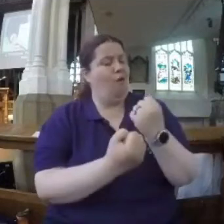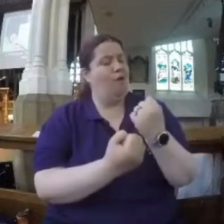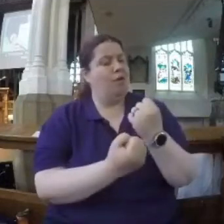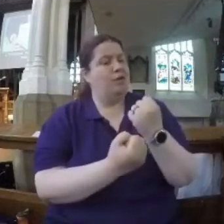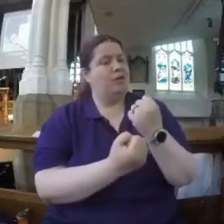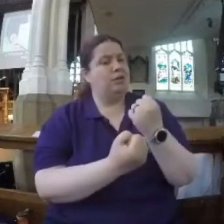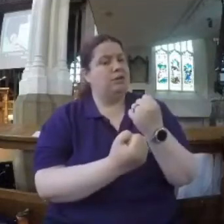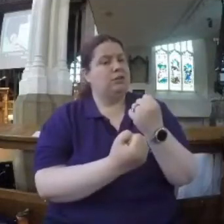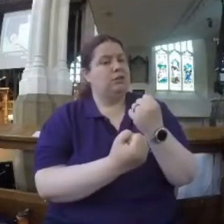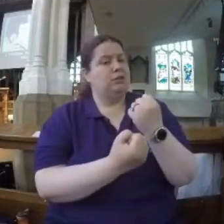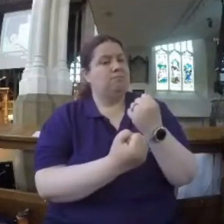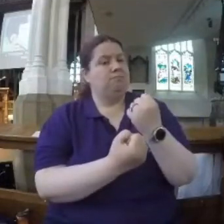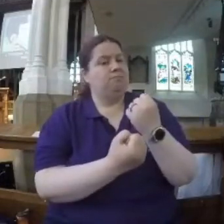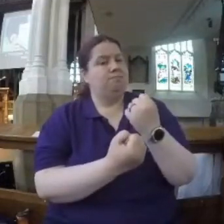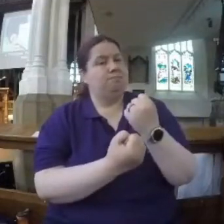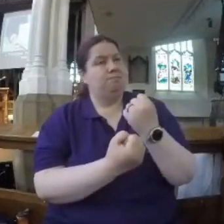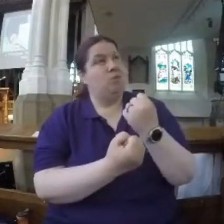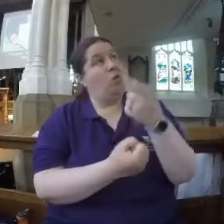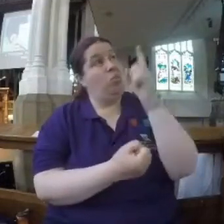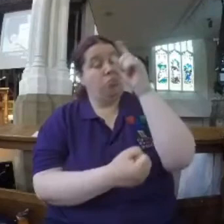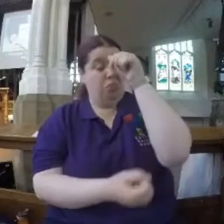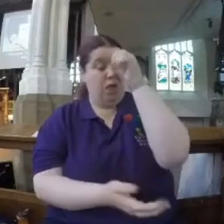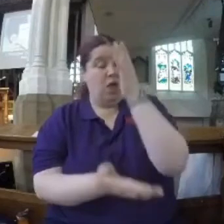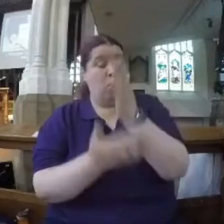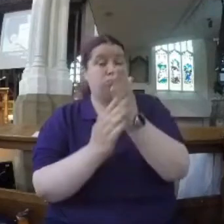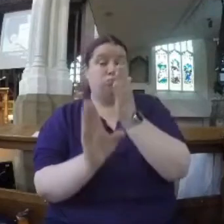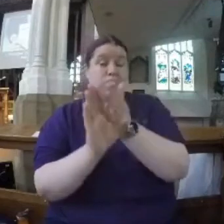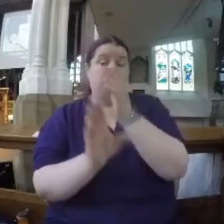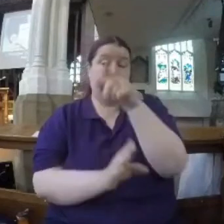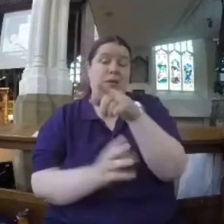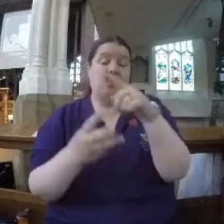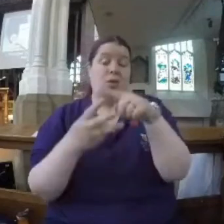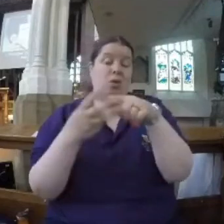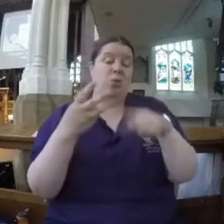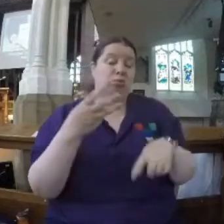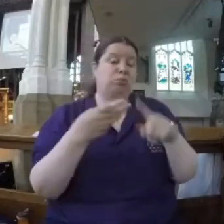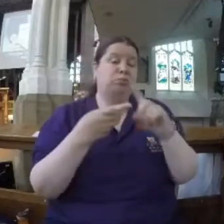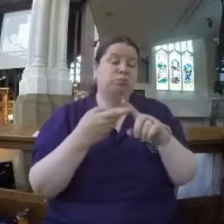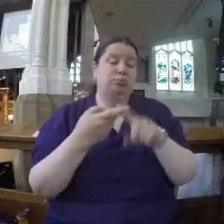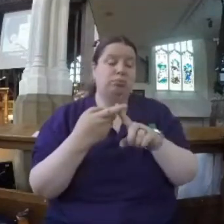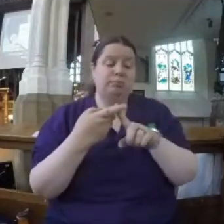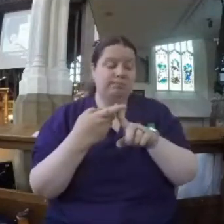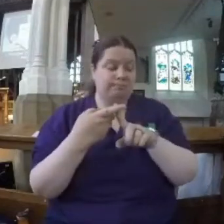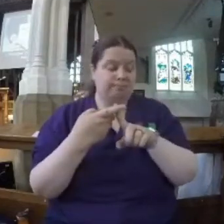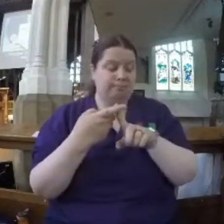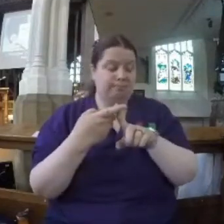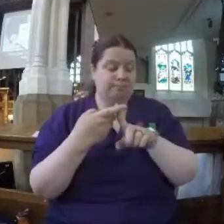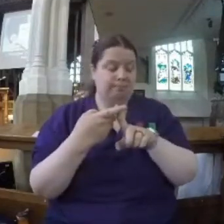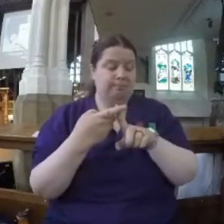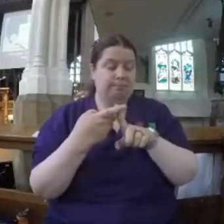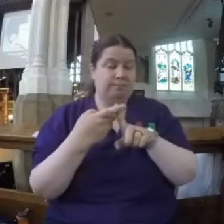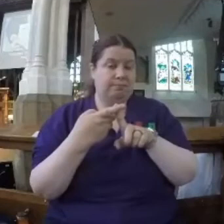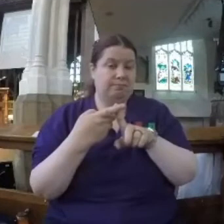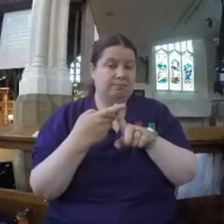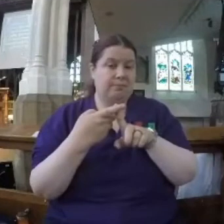theologians from the last century, William Barclay, said there were three elements to this. And with that in mind, he reinterpreted this way of translating